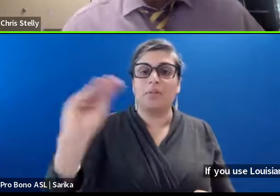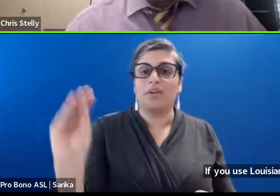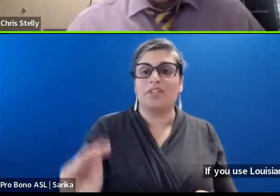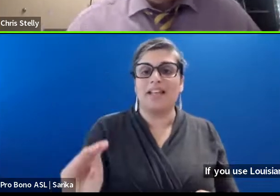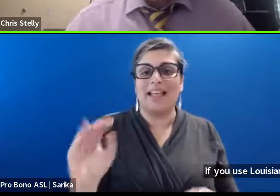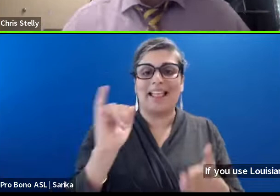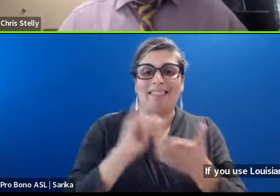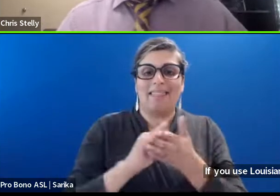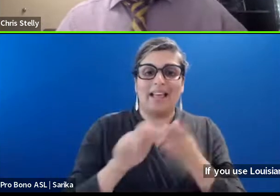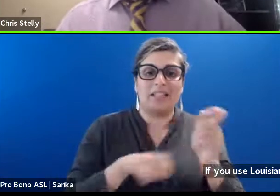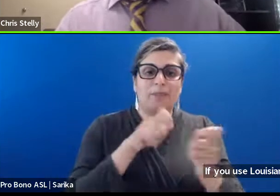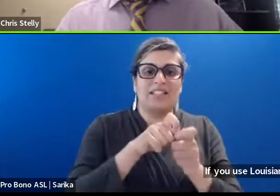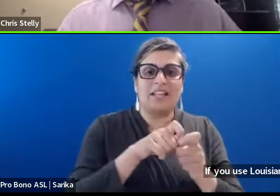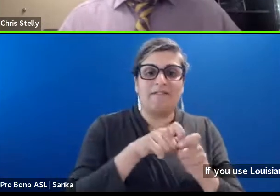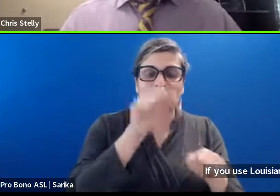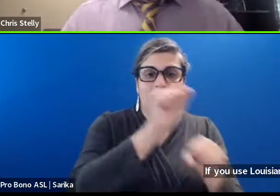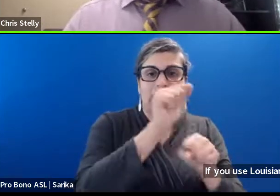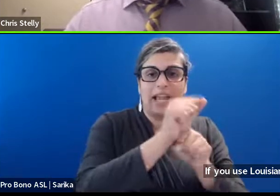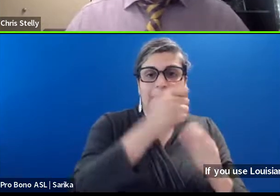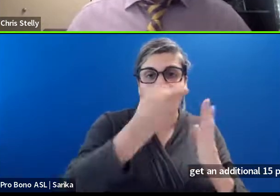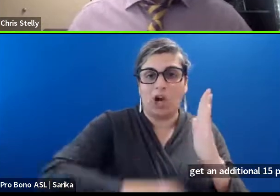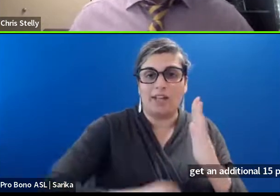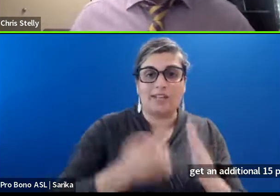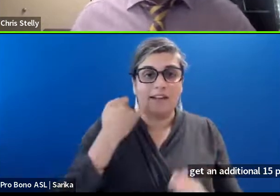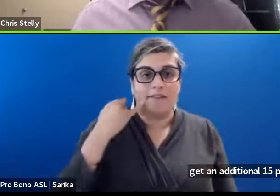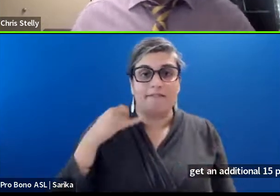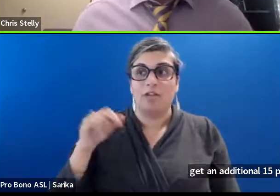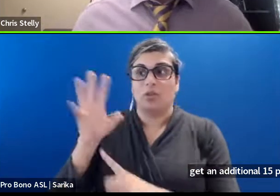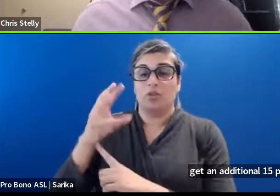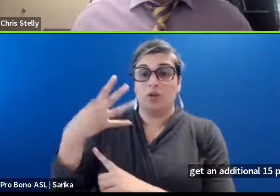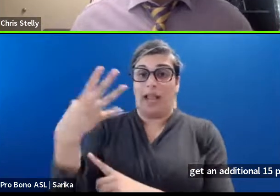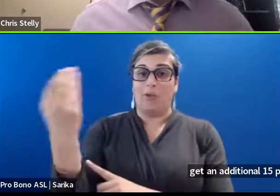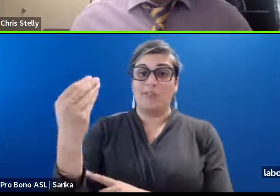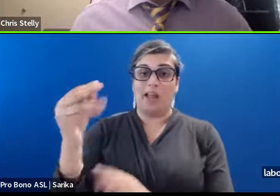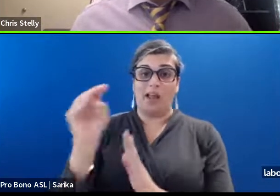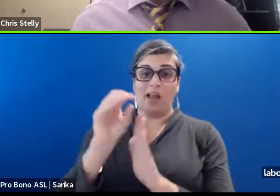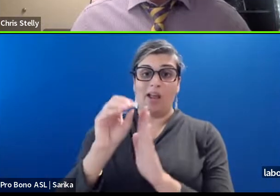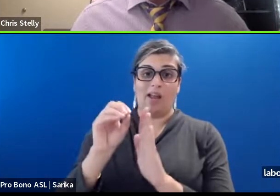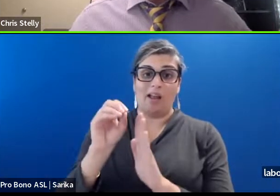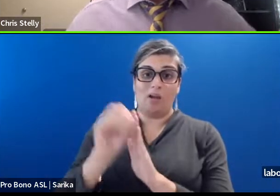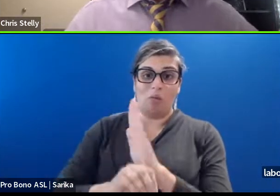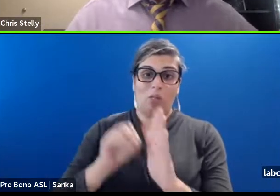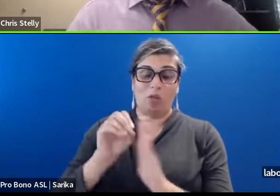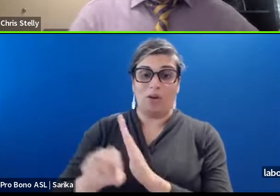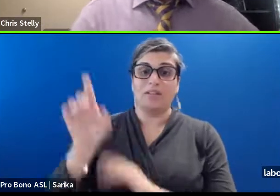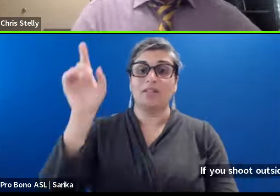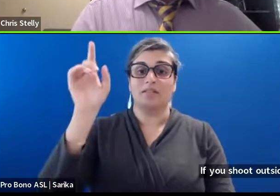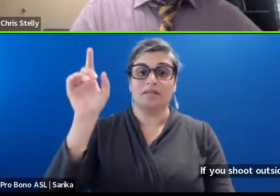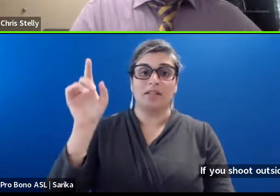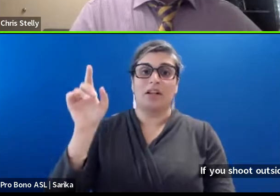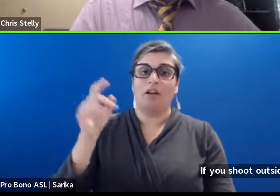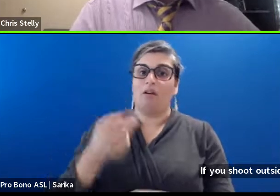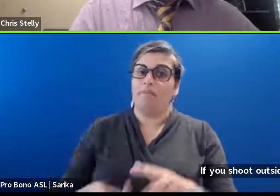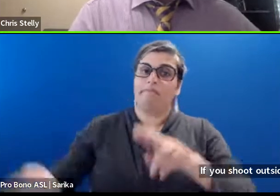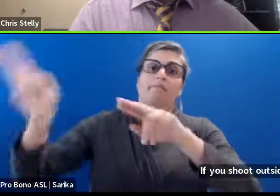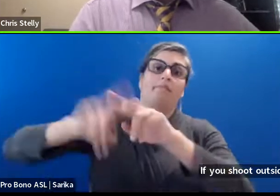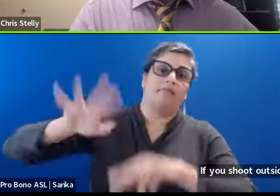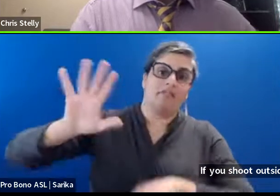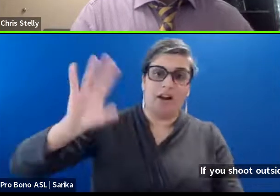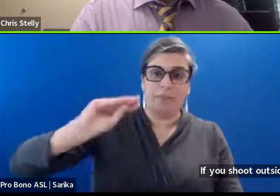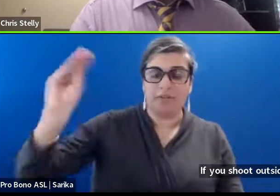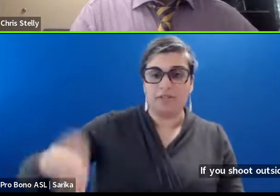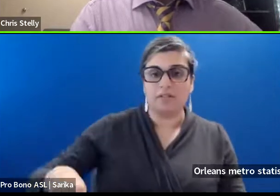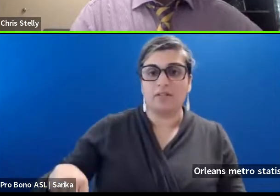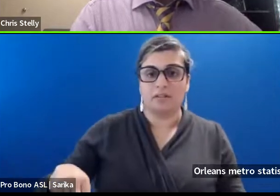particular labor cost. If you shoot outside. Of the greater. New Orleans metro. Statistical area. We'll bump it up. 5% on your